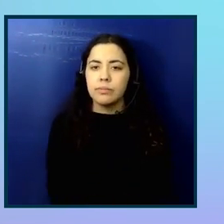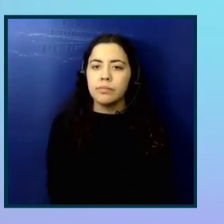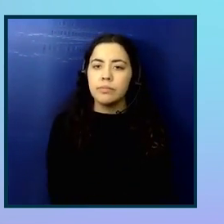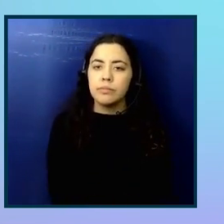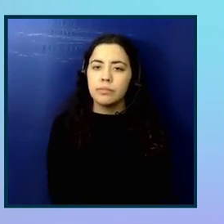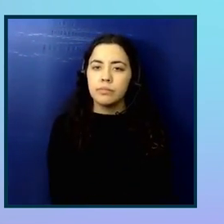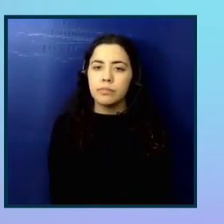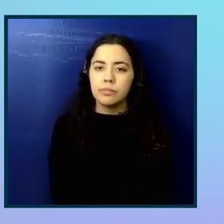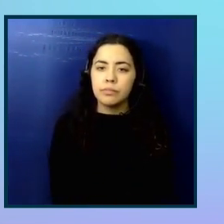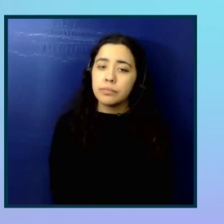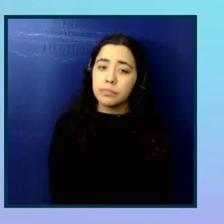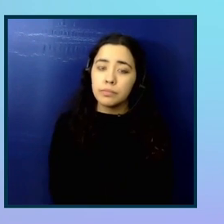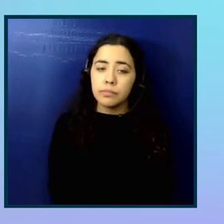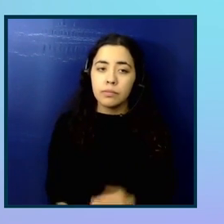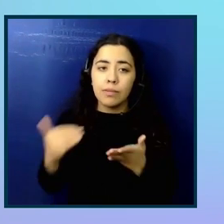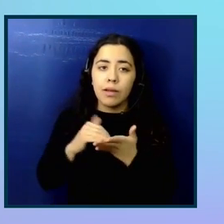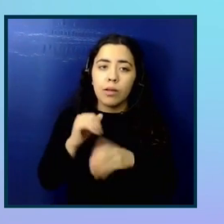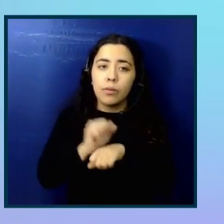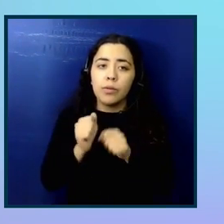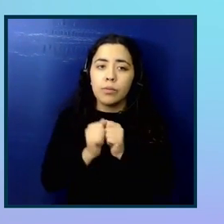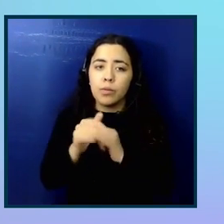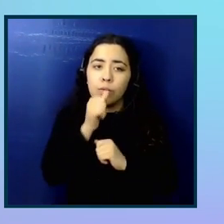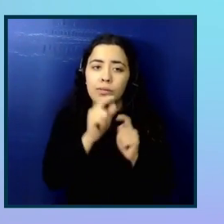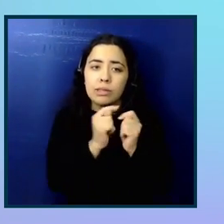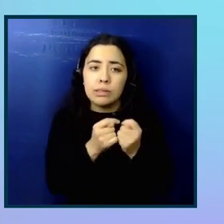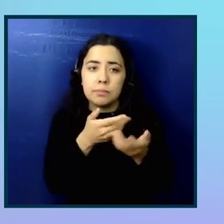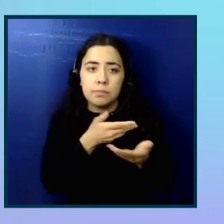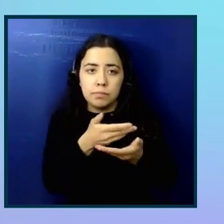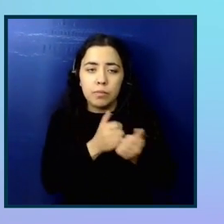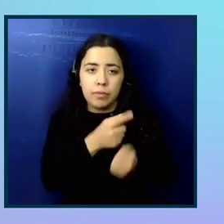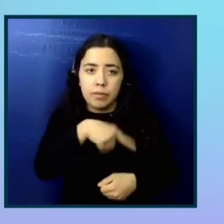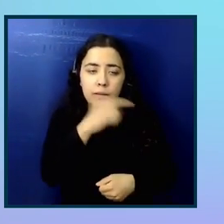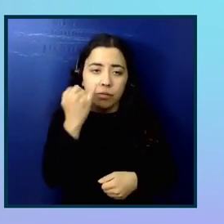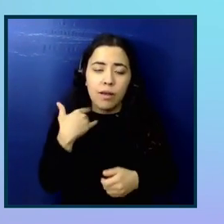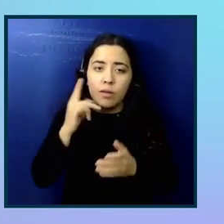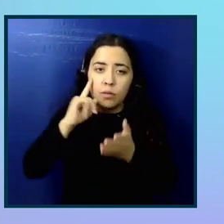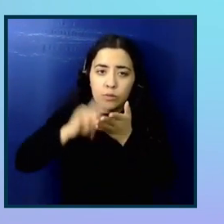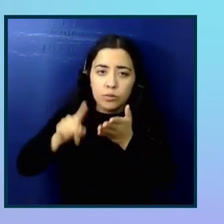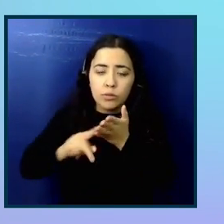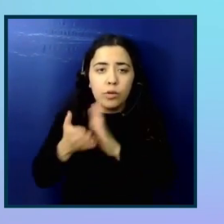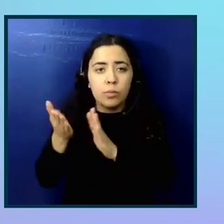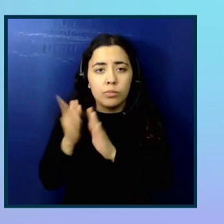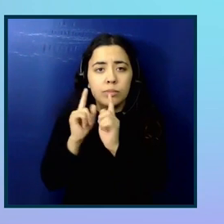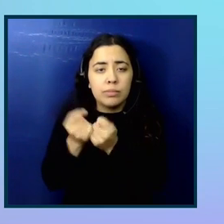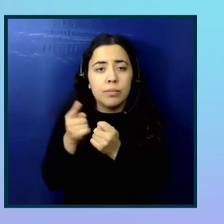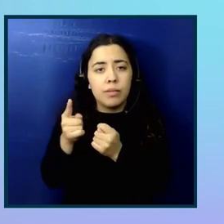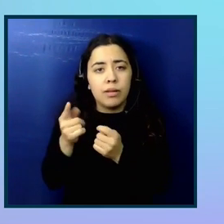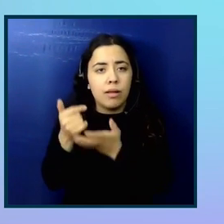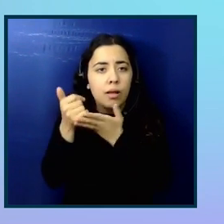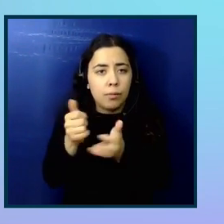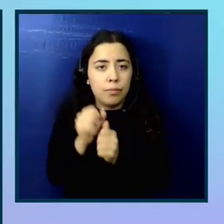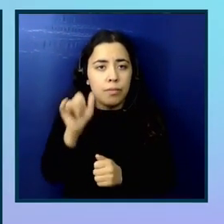Yeah, again, work with your privacy team. And if you have a research operations team, they can help with that and setting out